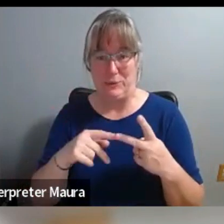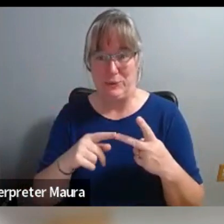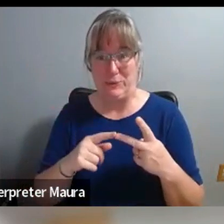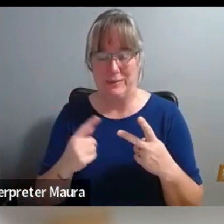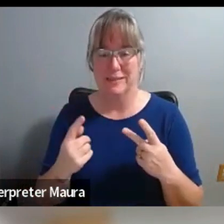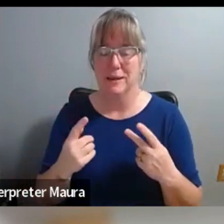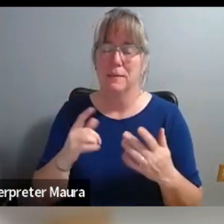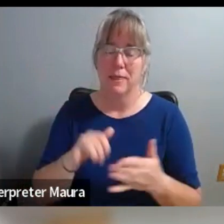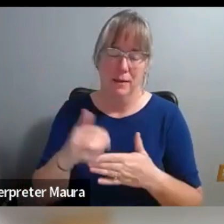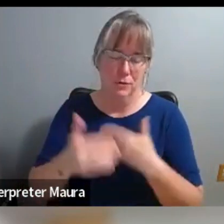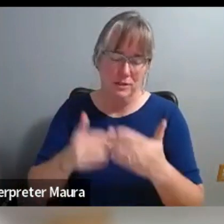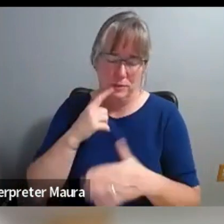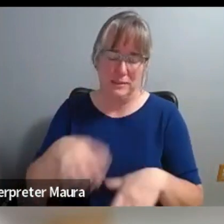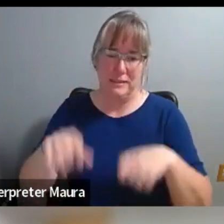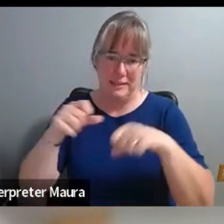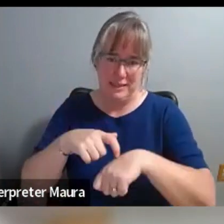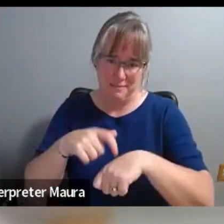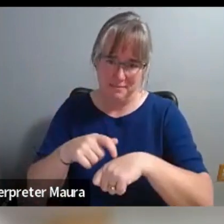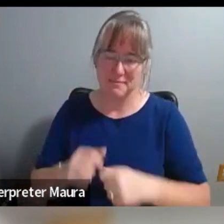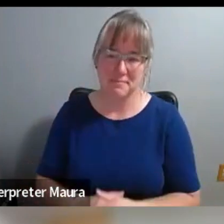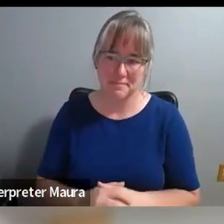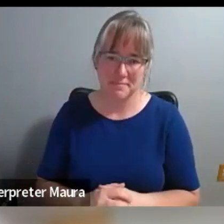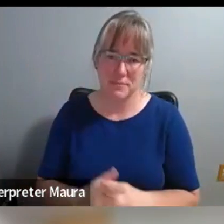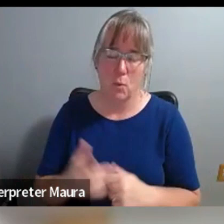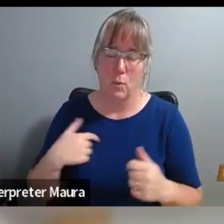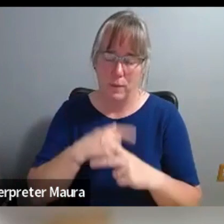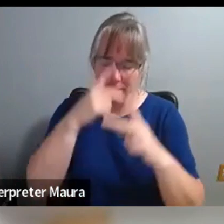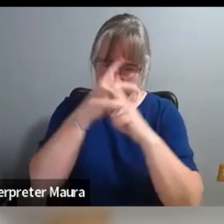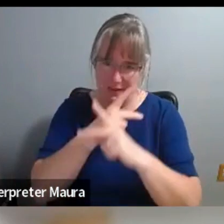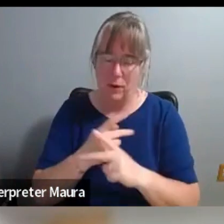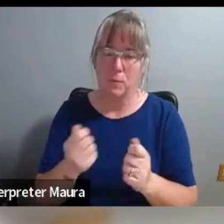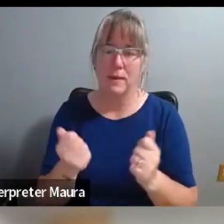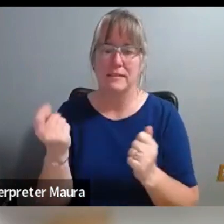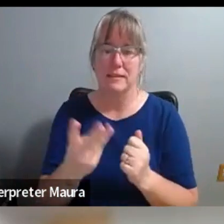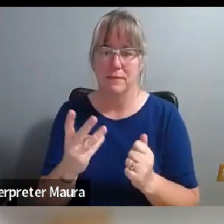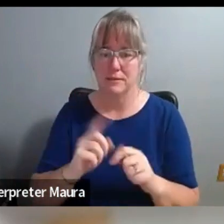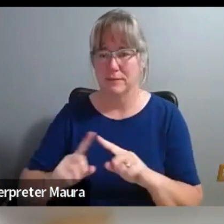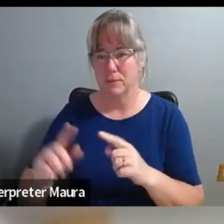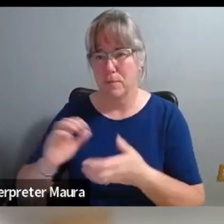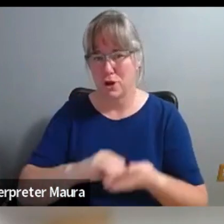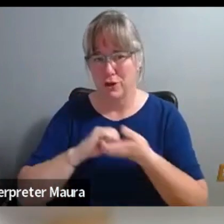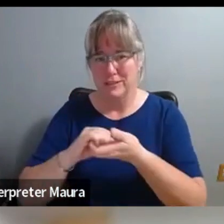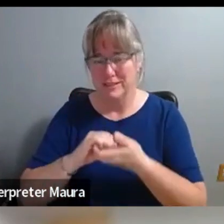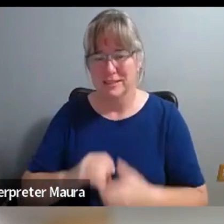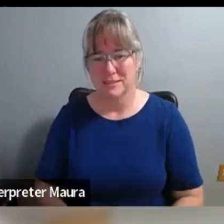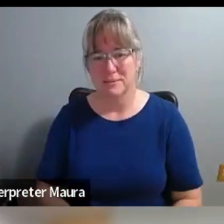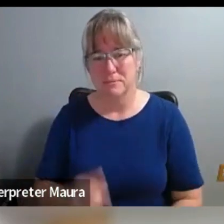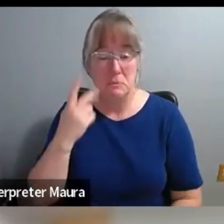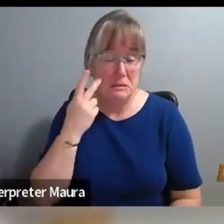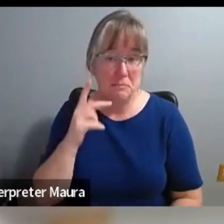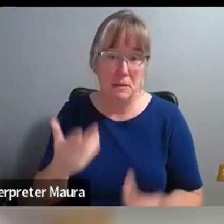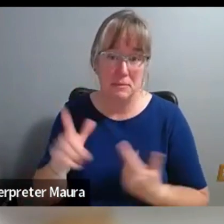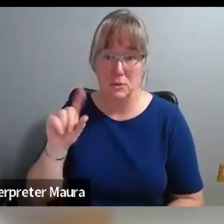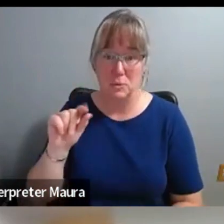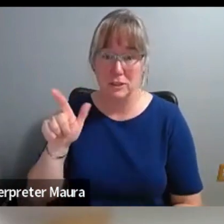again, a long process. And I think we're, it's the kind of thing where we're going to figure it out with a lot of different people. So I'm going to stay tuned 2024, maybe.